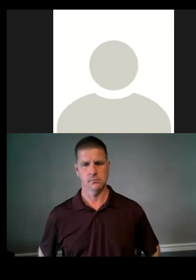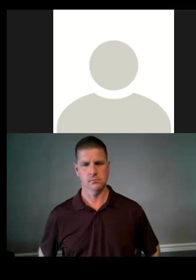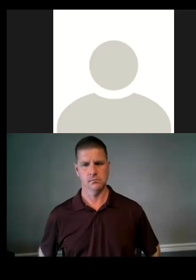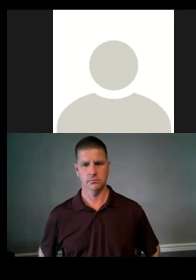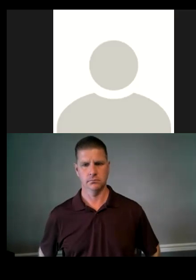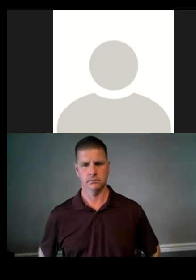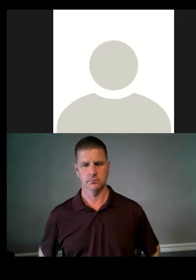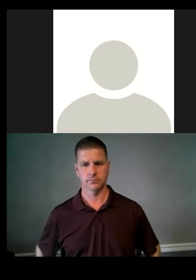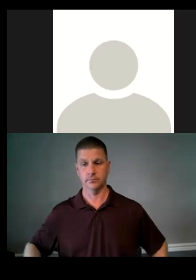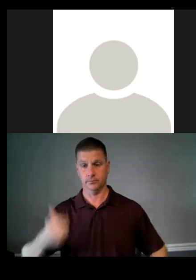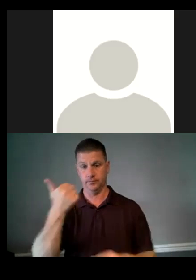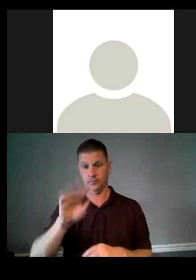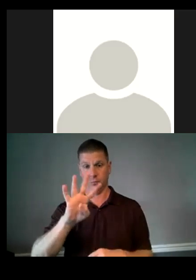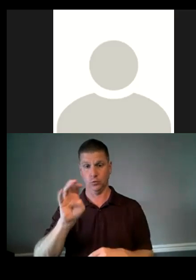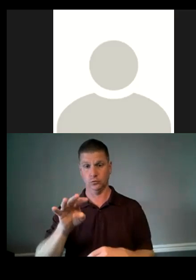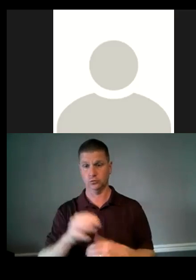Any questions?